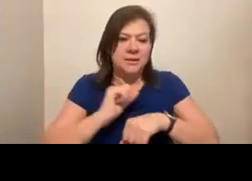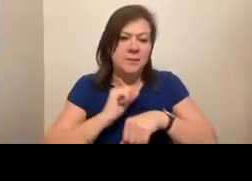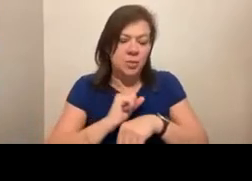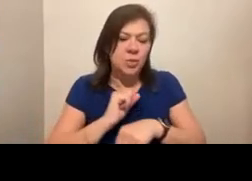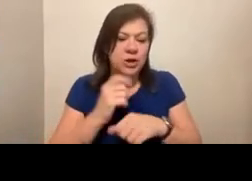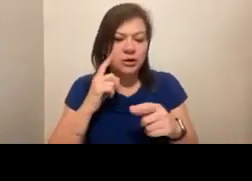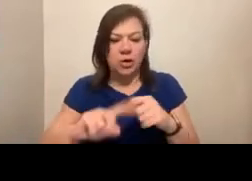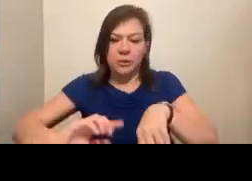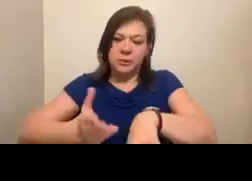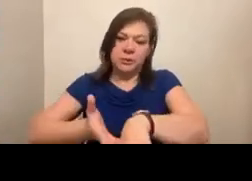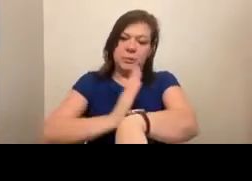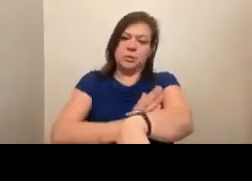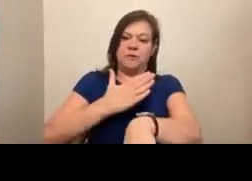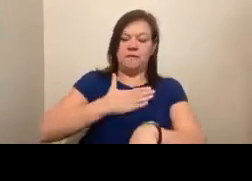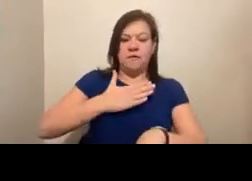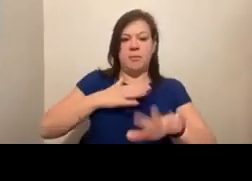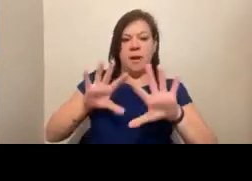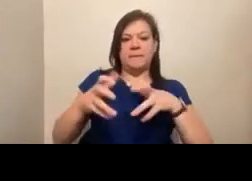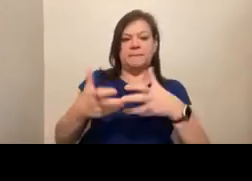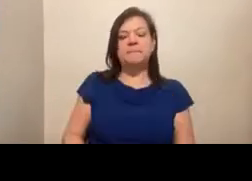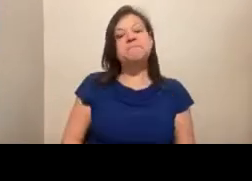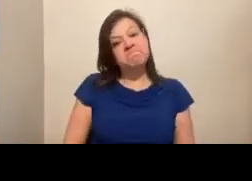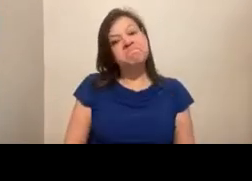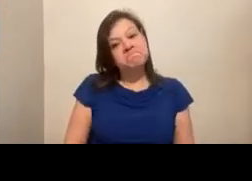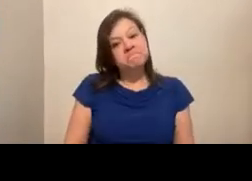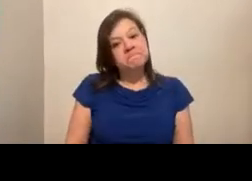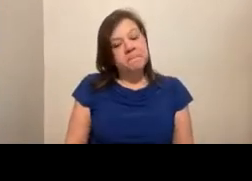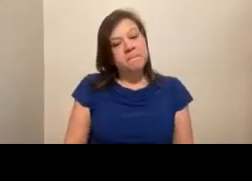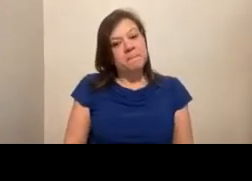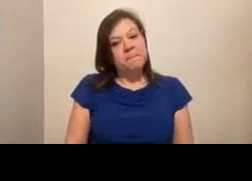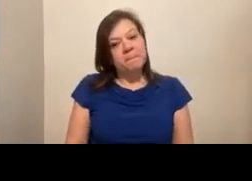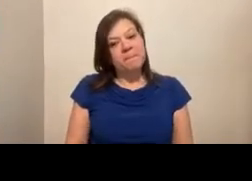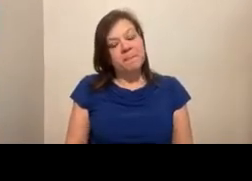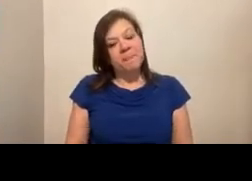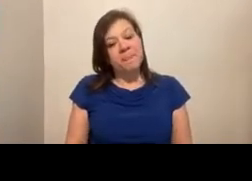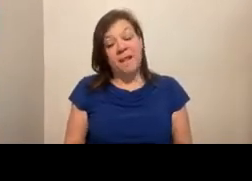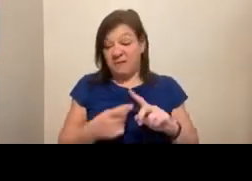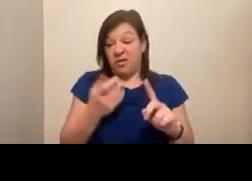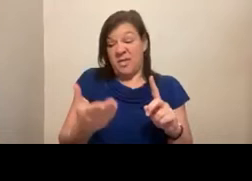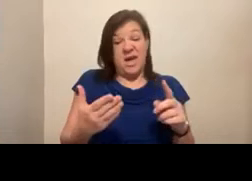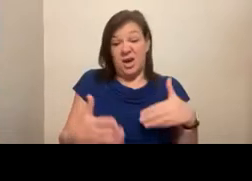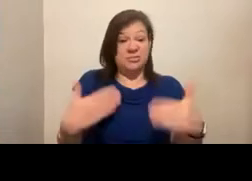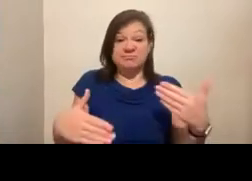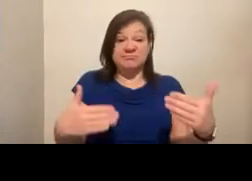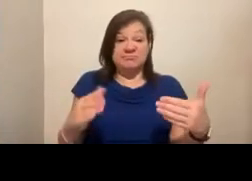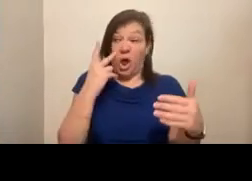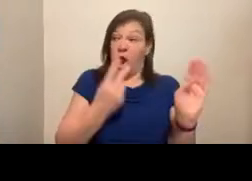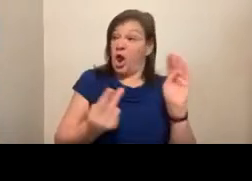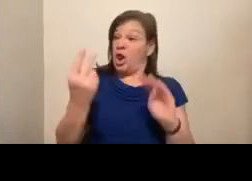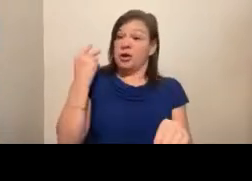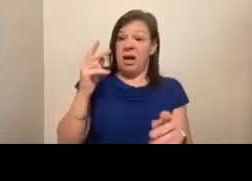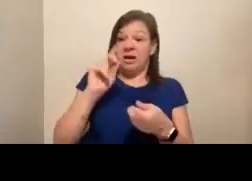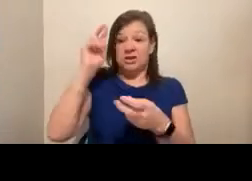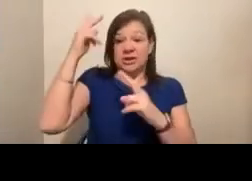trying to improve for my organization. So it and from there, I just I never looked back. I knew I wanted to keep